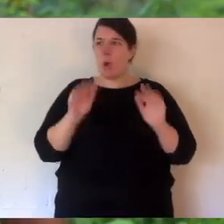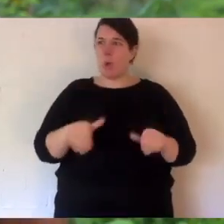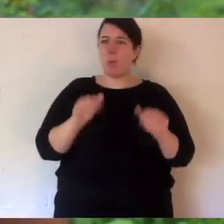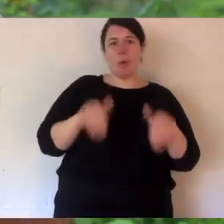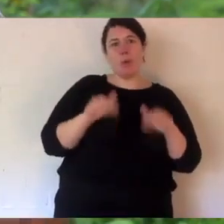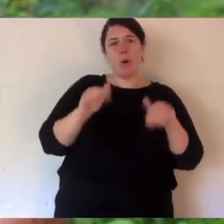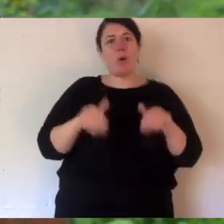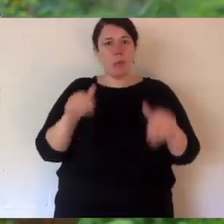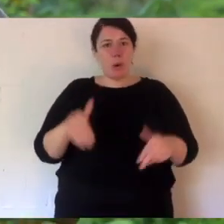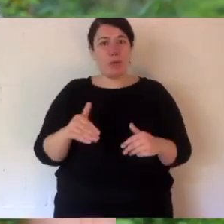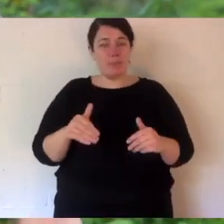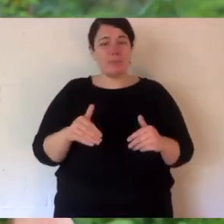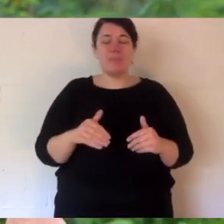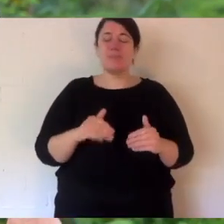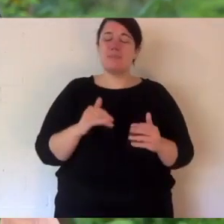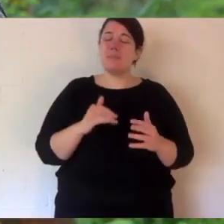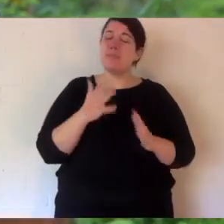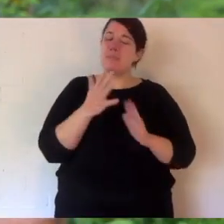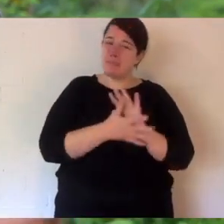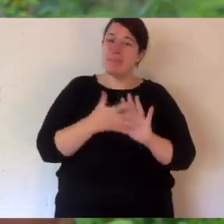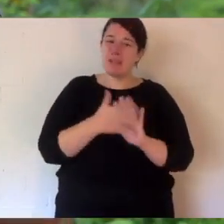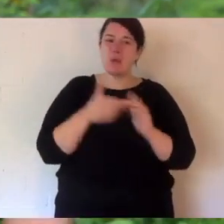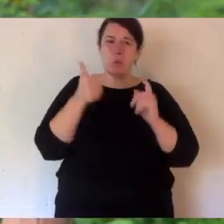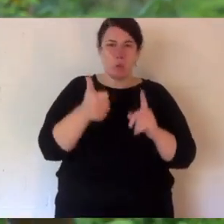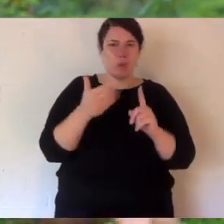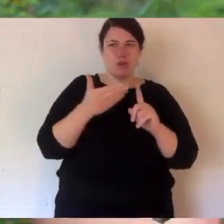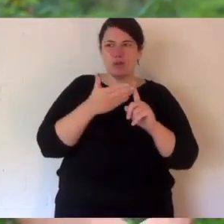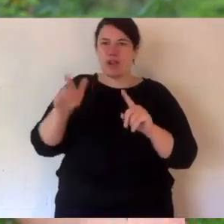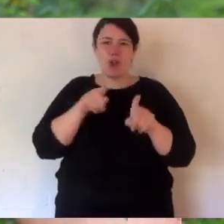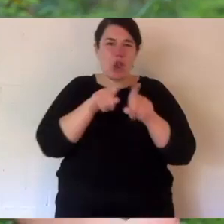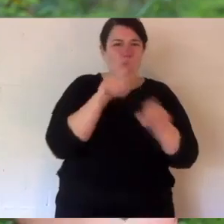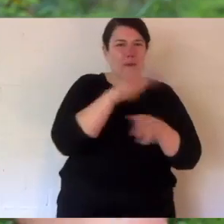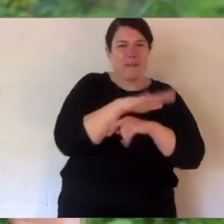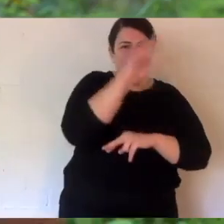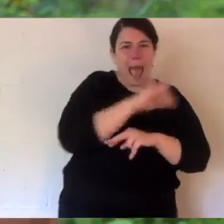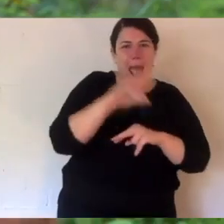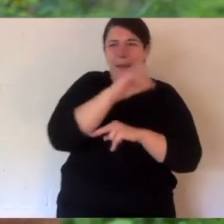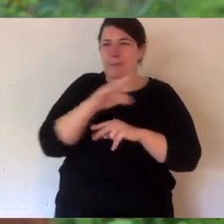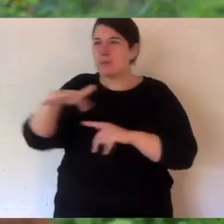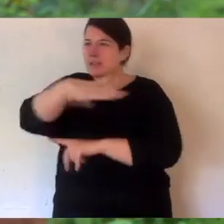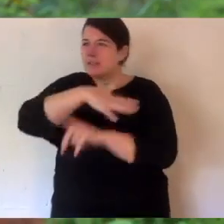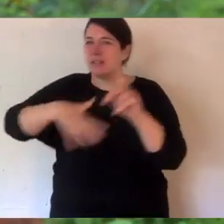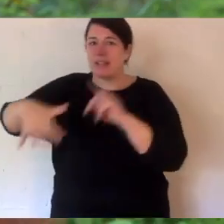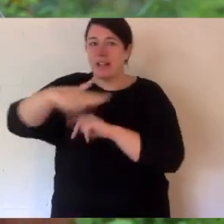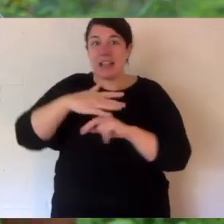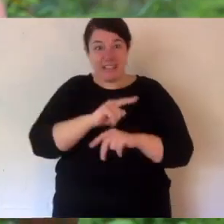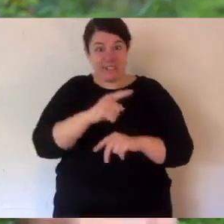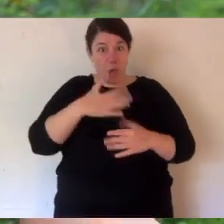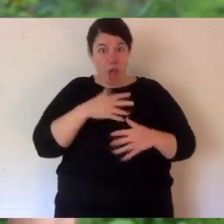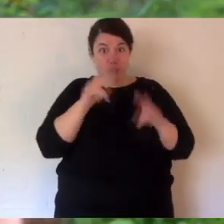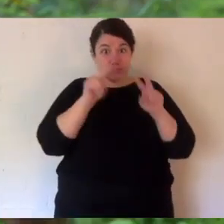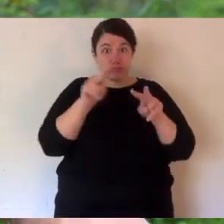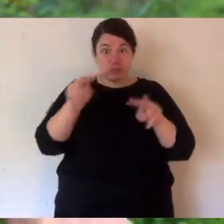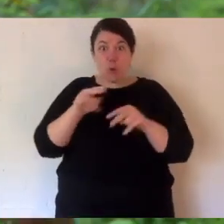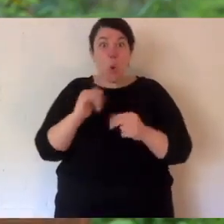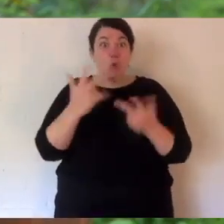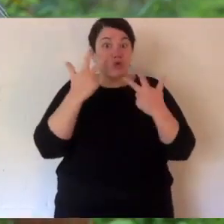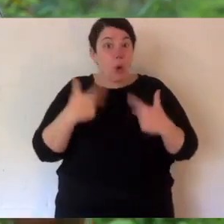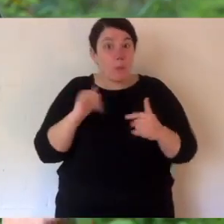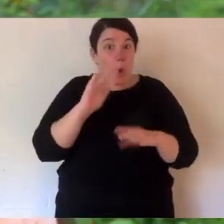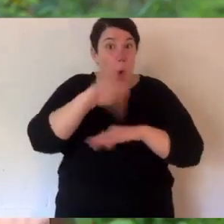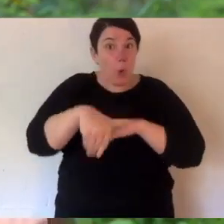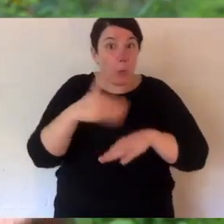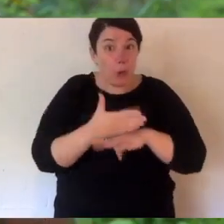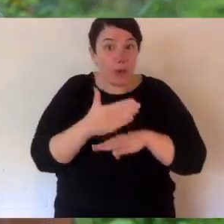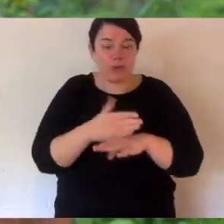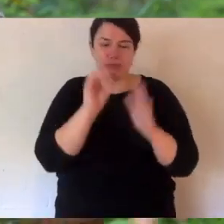the moment like you probably do too. So this is a great distraction for us and hopefully you. If you like what you've seen or want to show